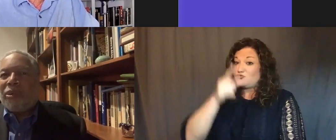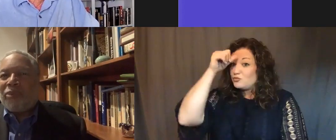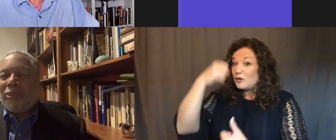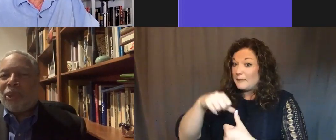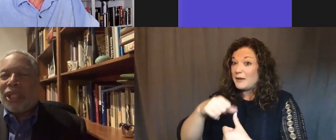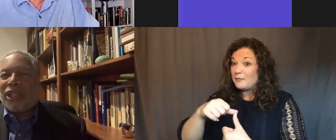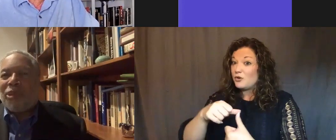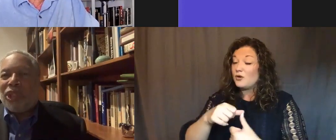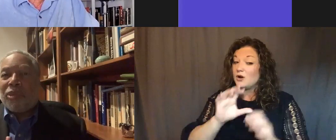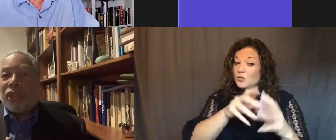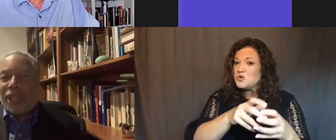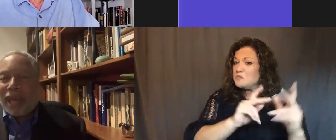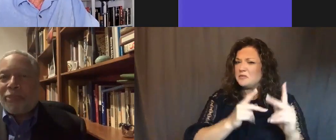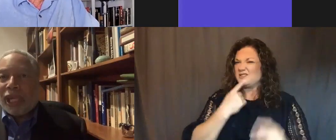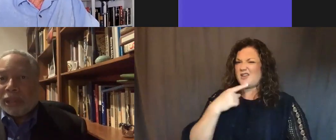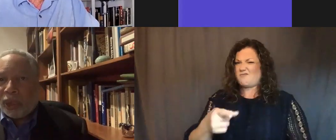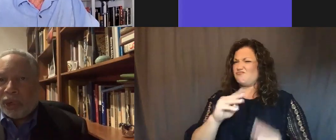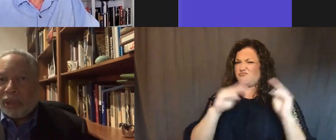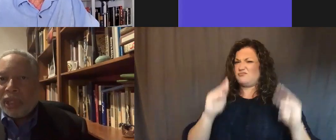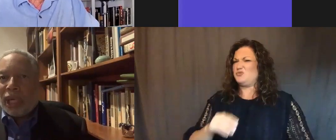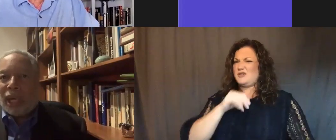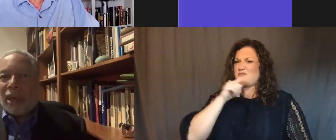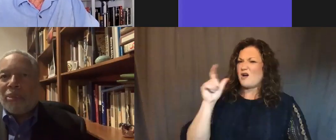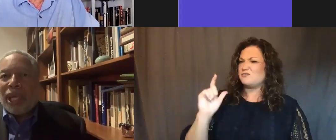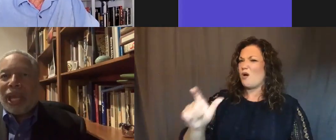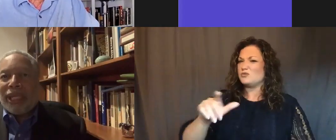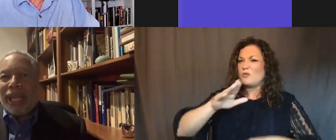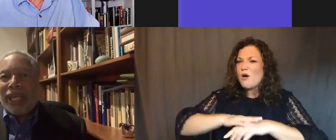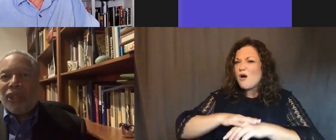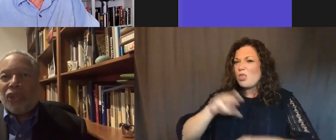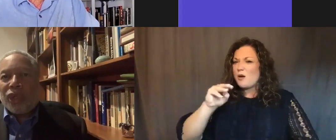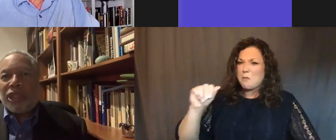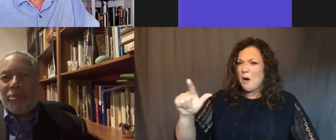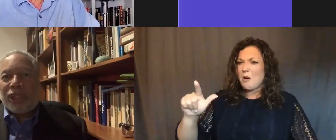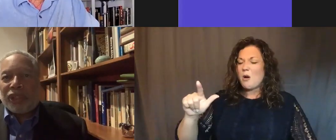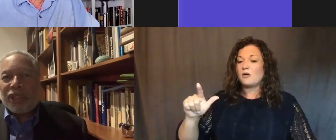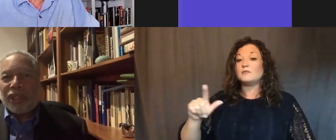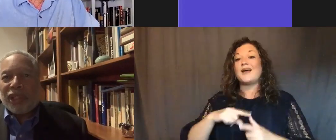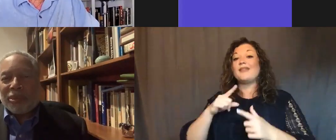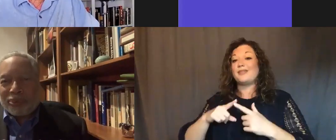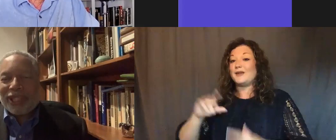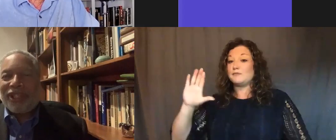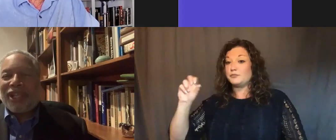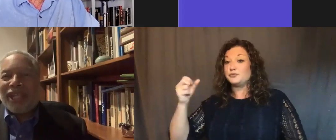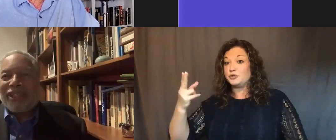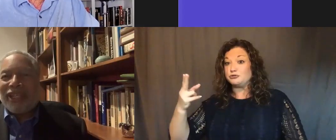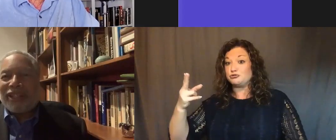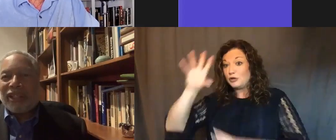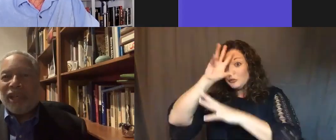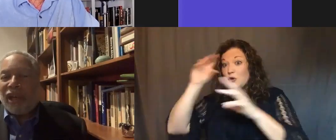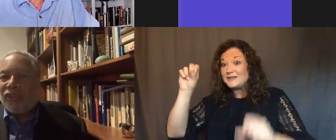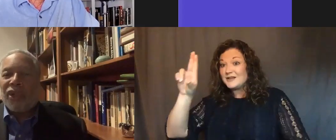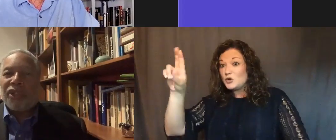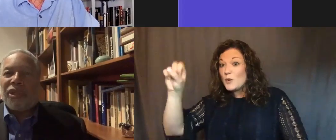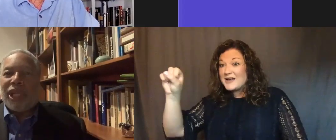there were groups of people who said this museum should not be on the mall. And then George Bush, the president of the United States,